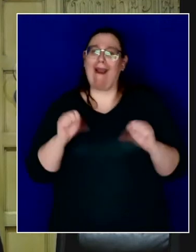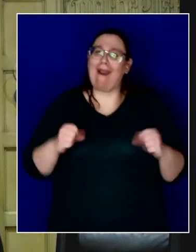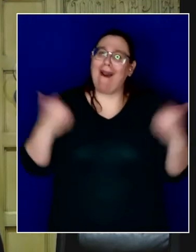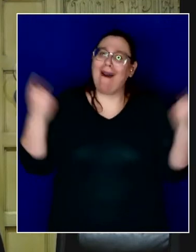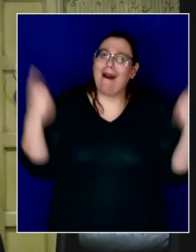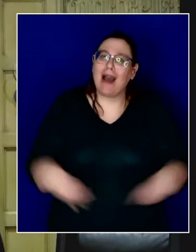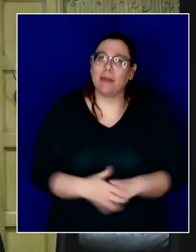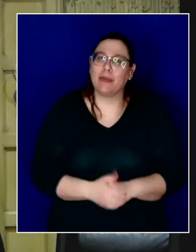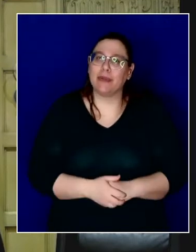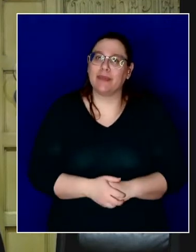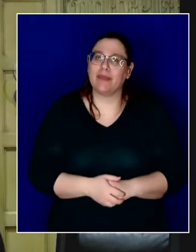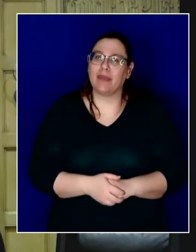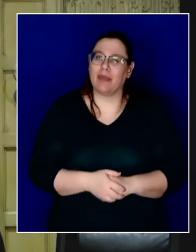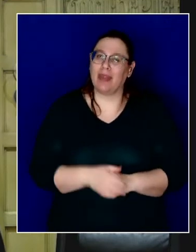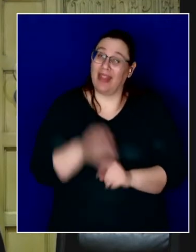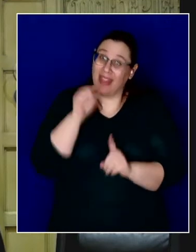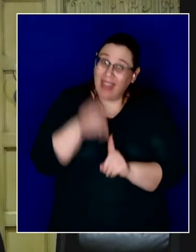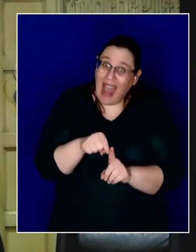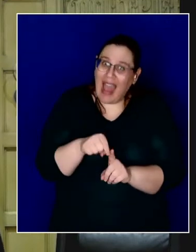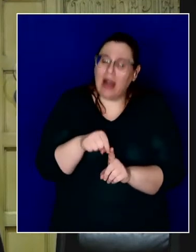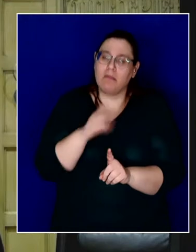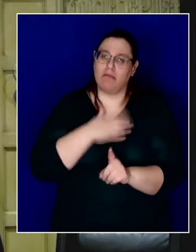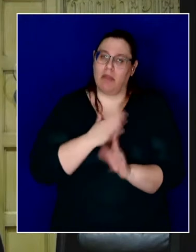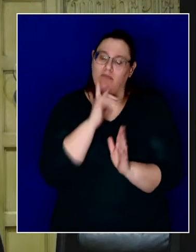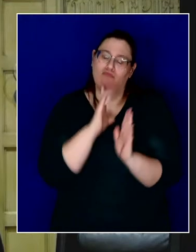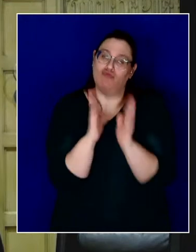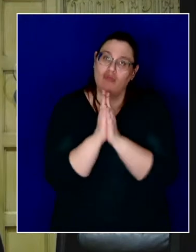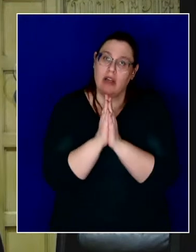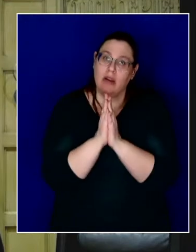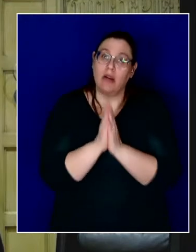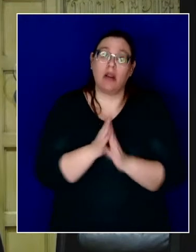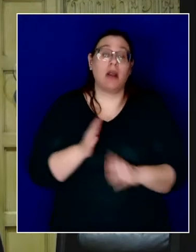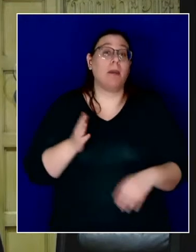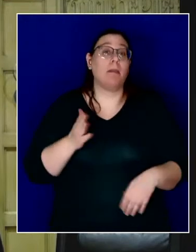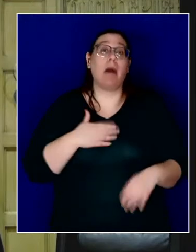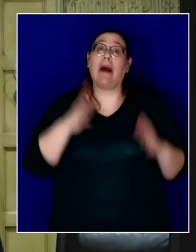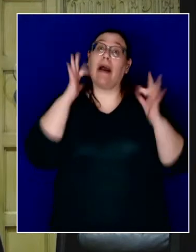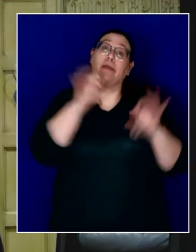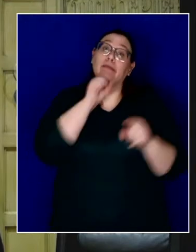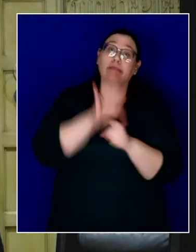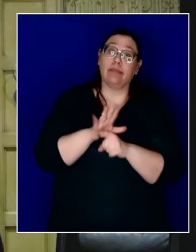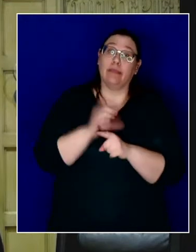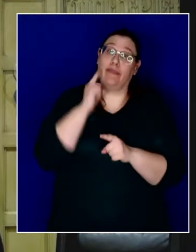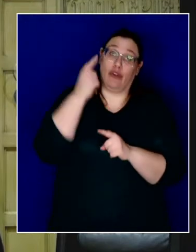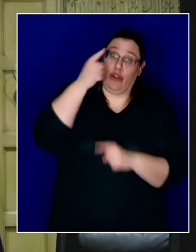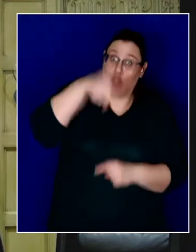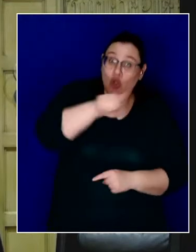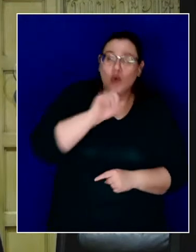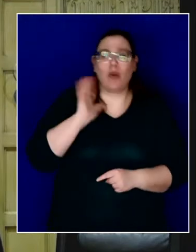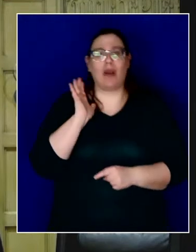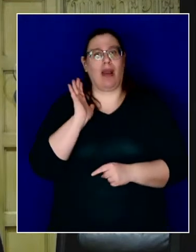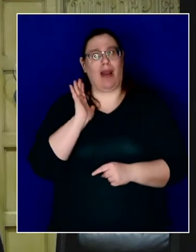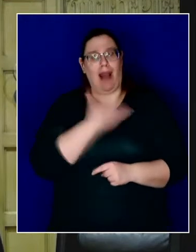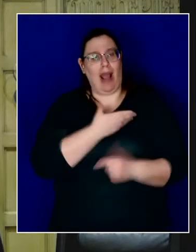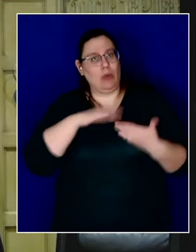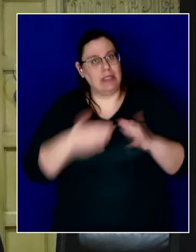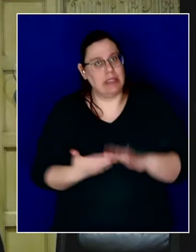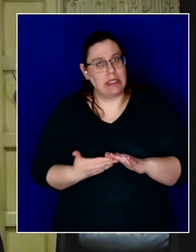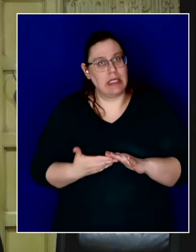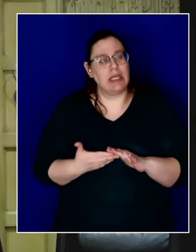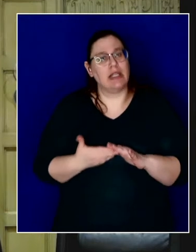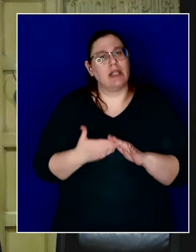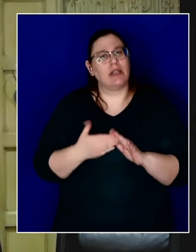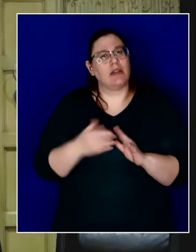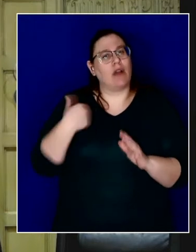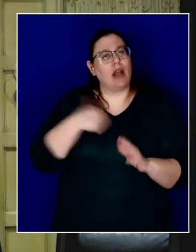This is my prayer and my only resolution for you and for our city, for us to summon